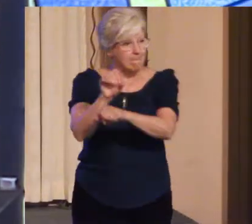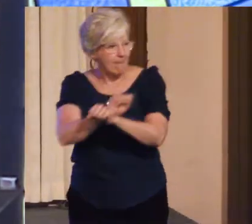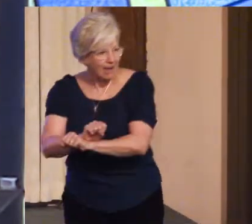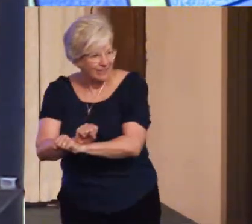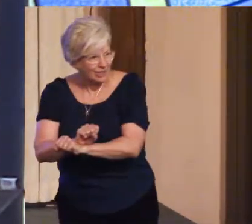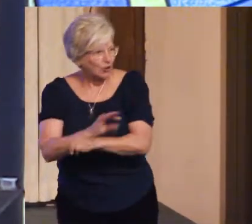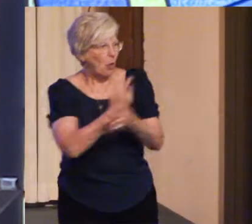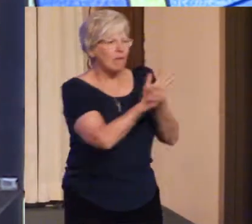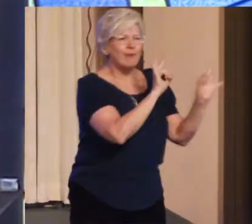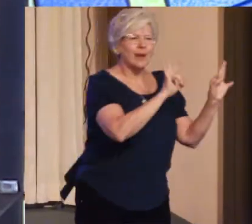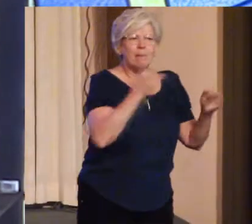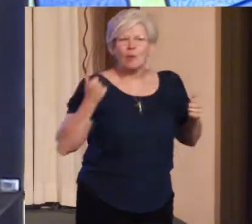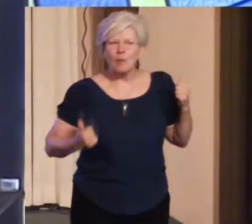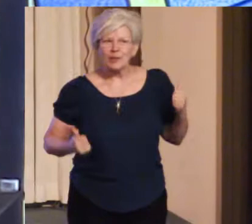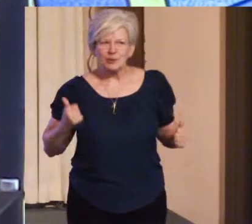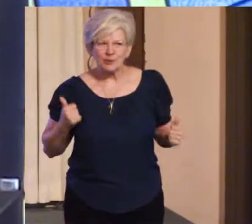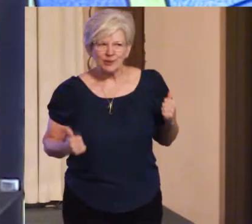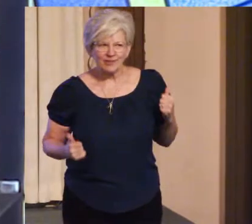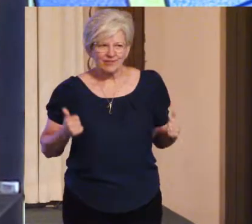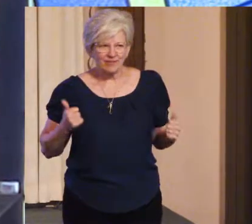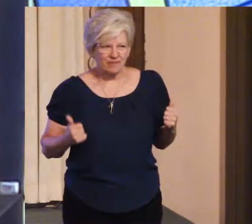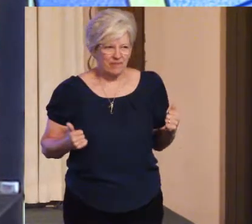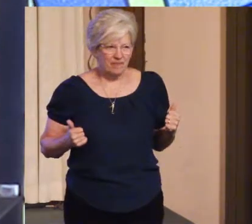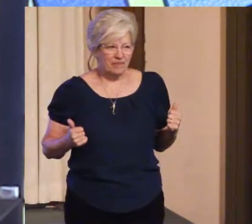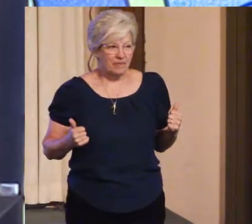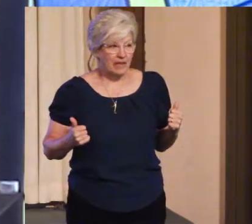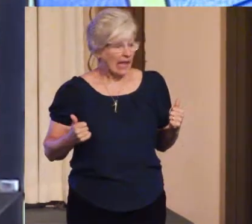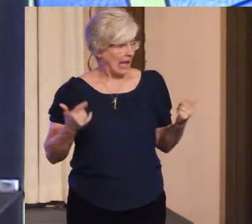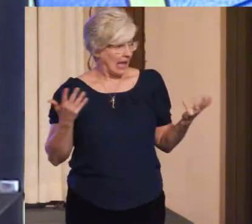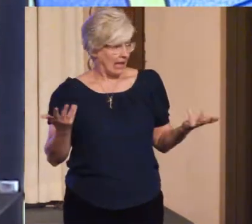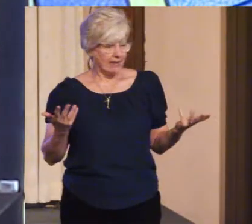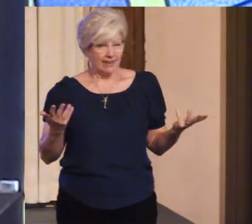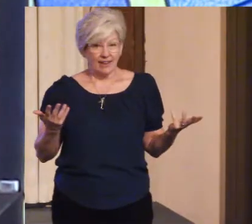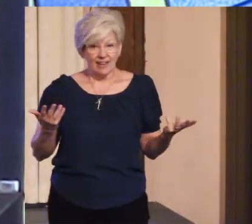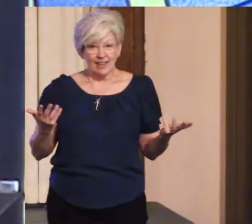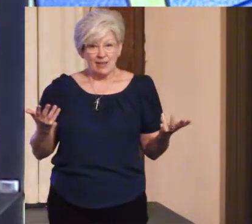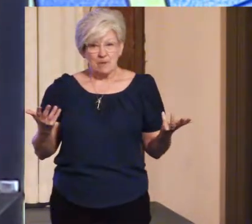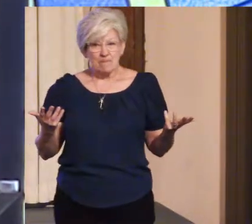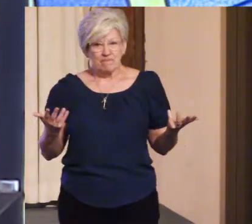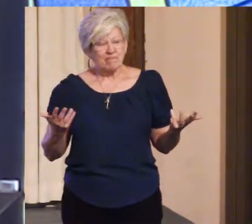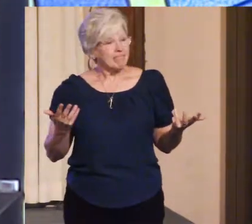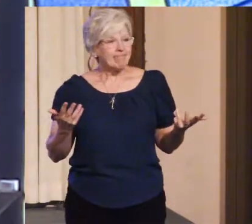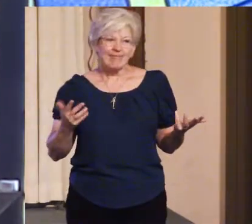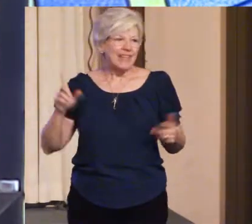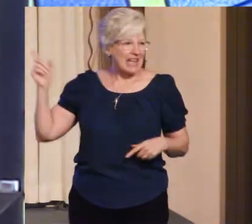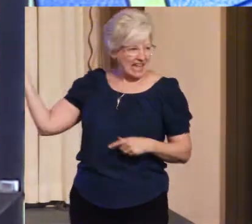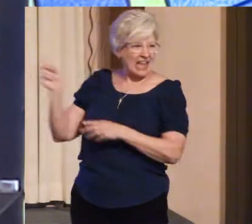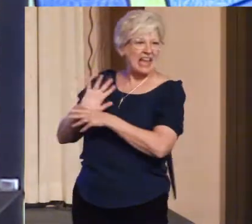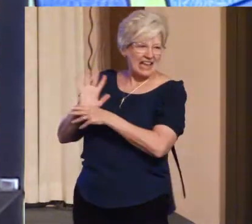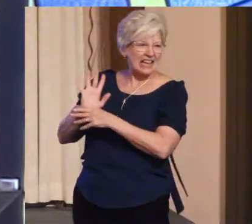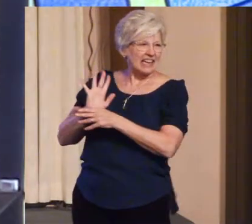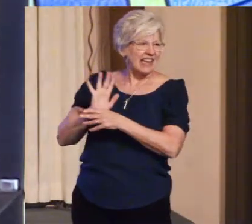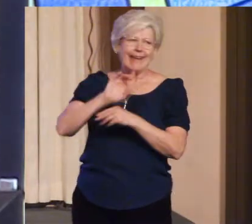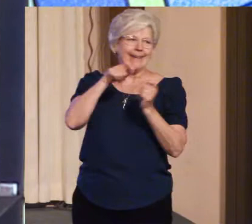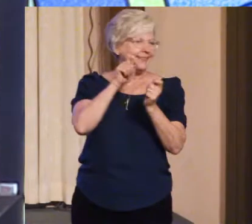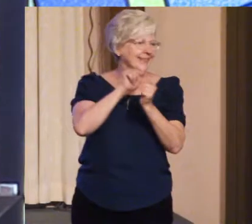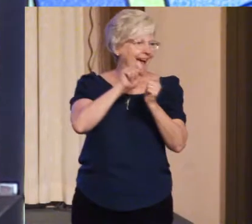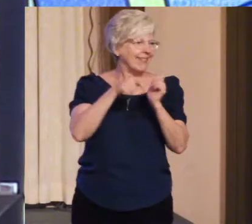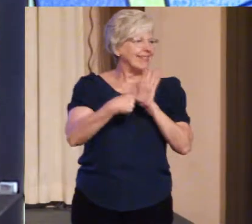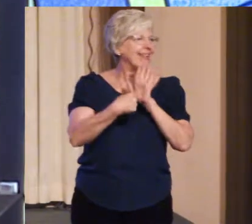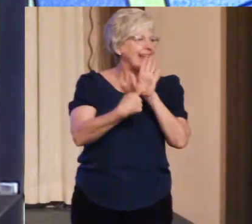and it exactly illustrates in a